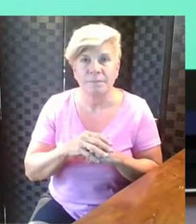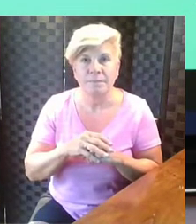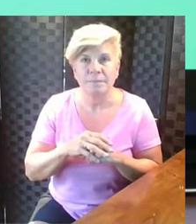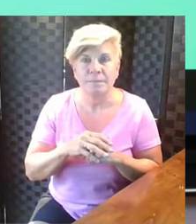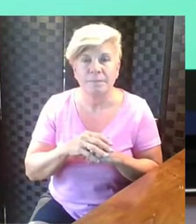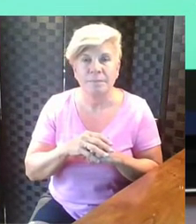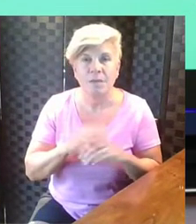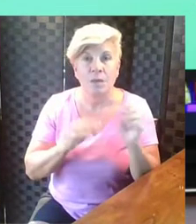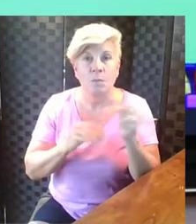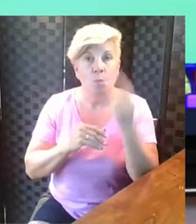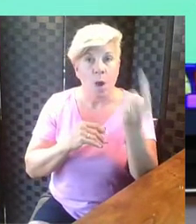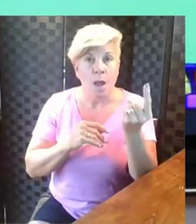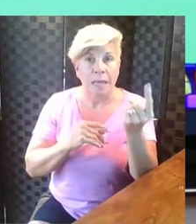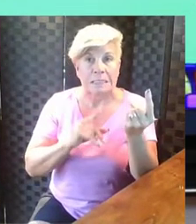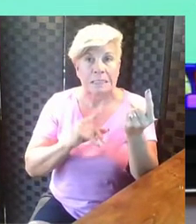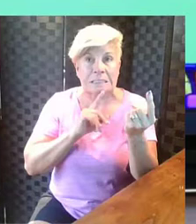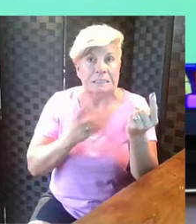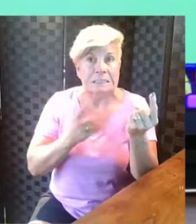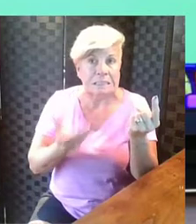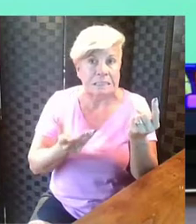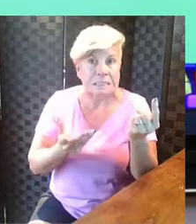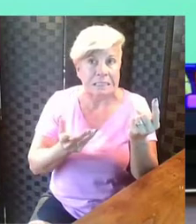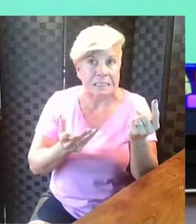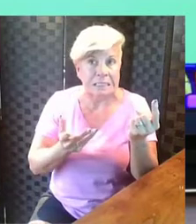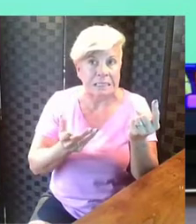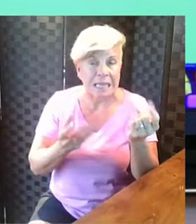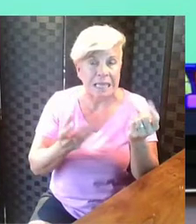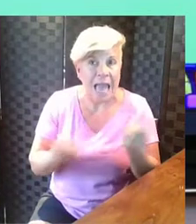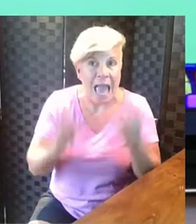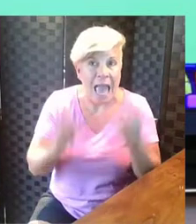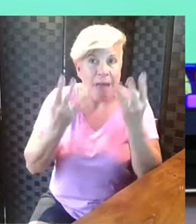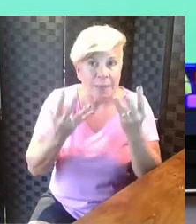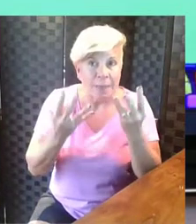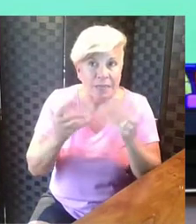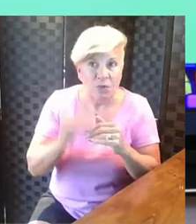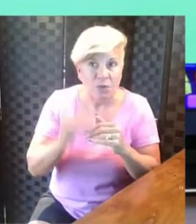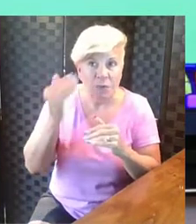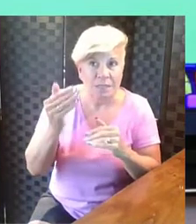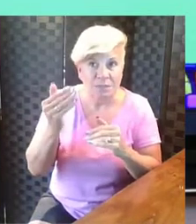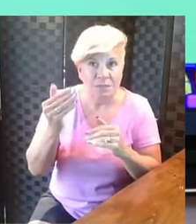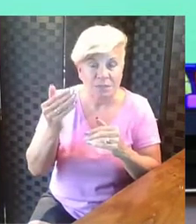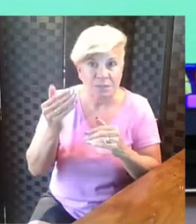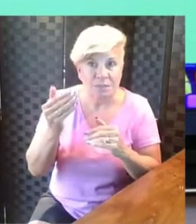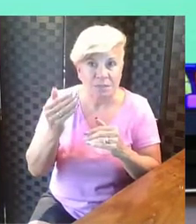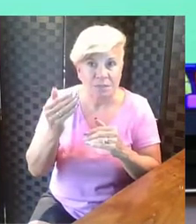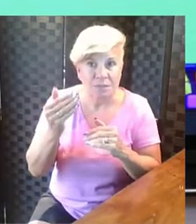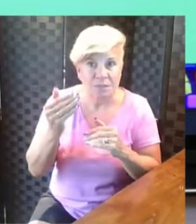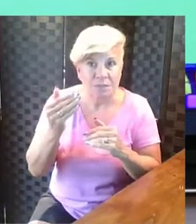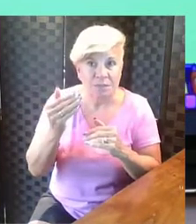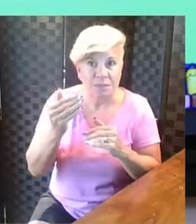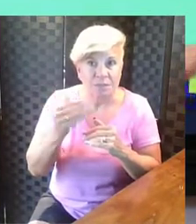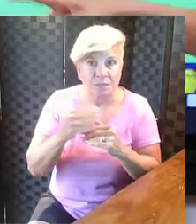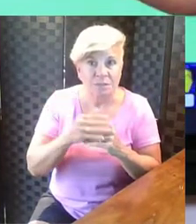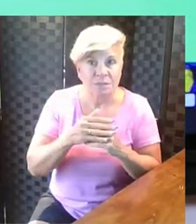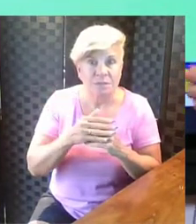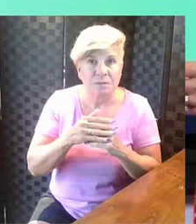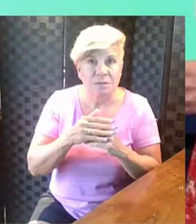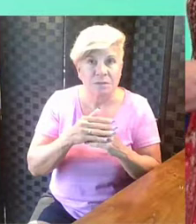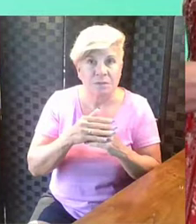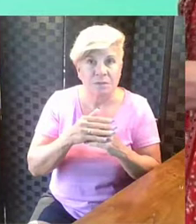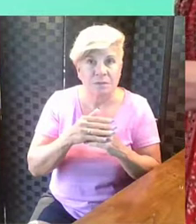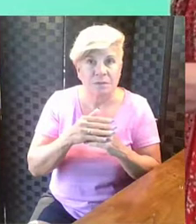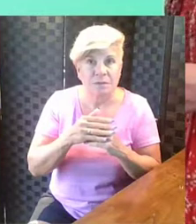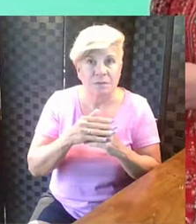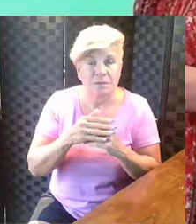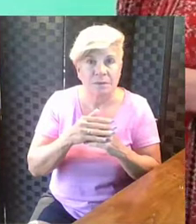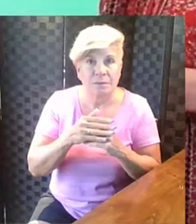We could say grab one is how many greater than grab two? Grab one was